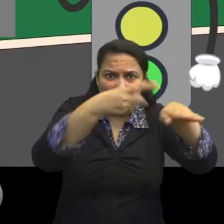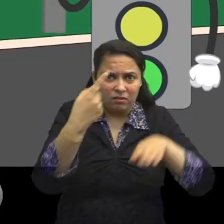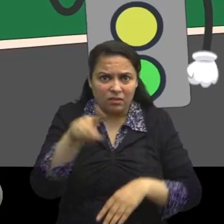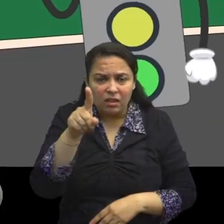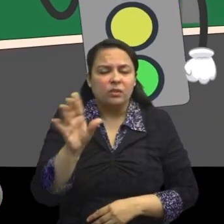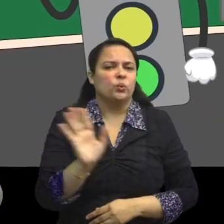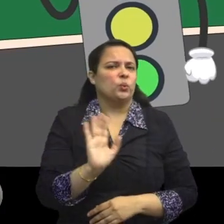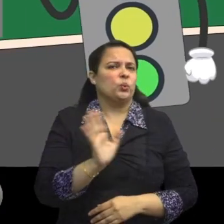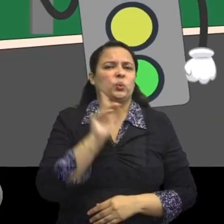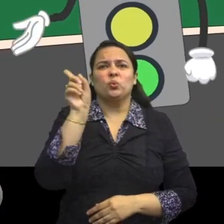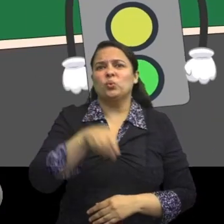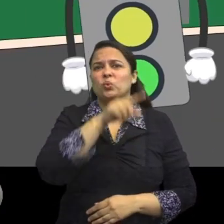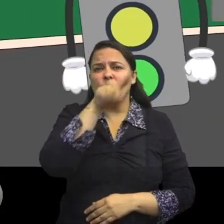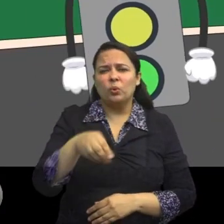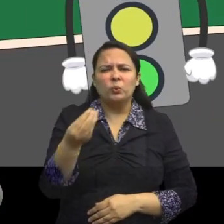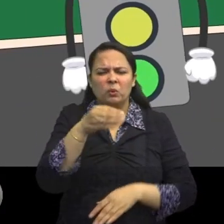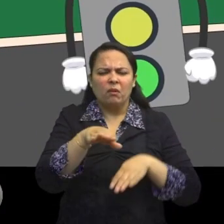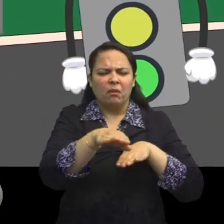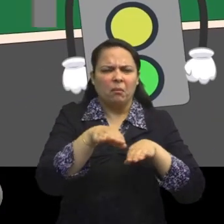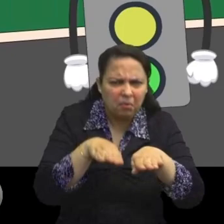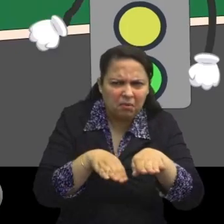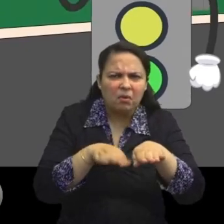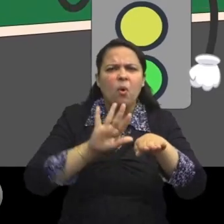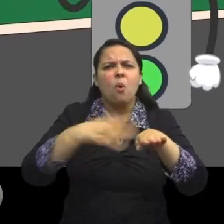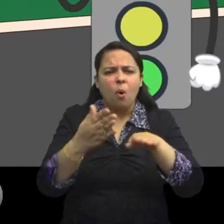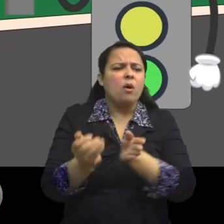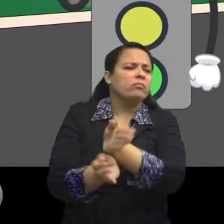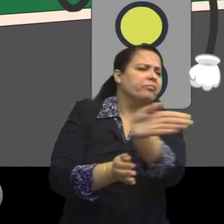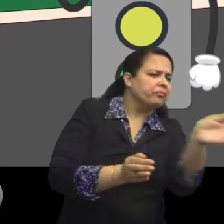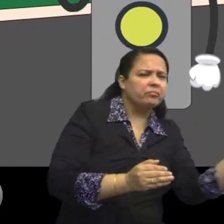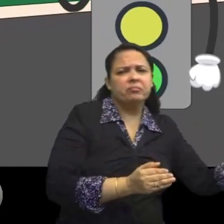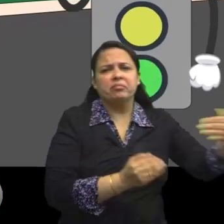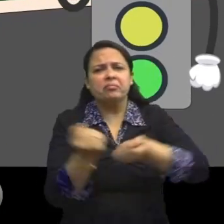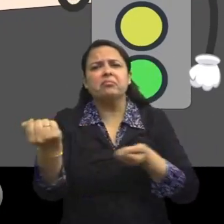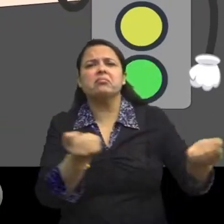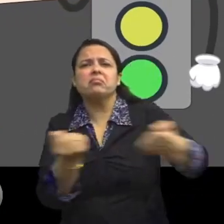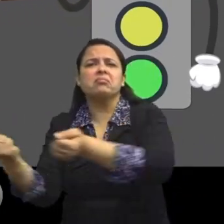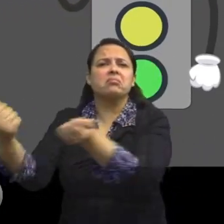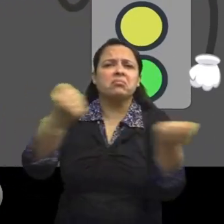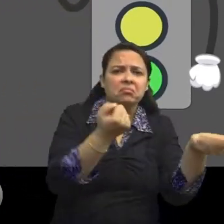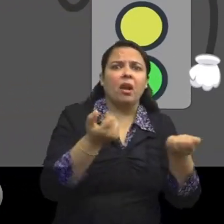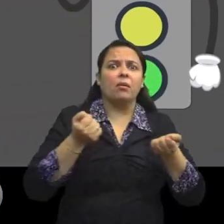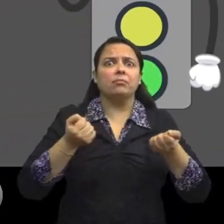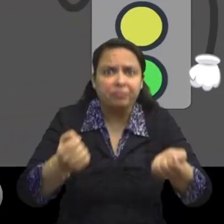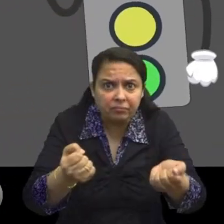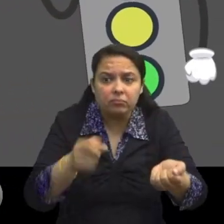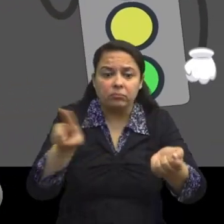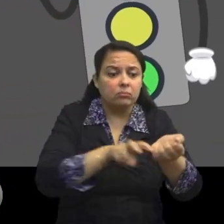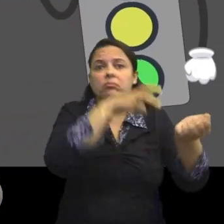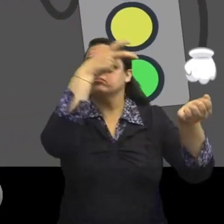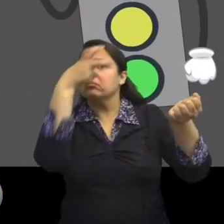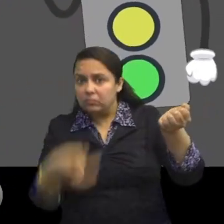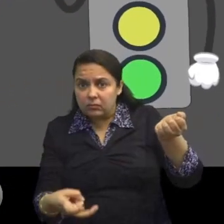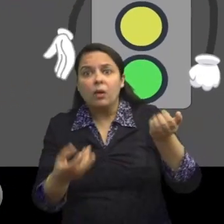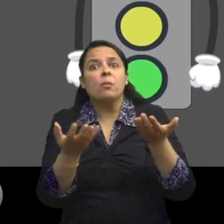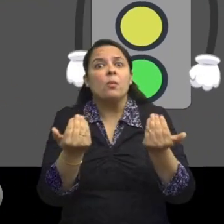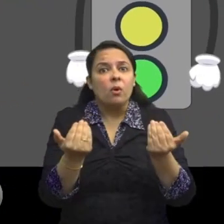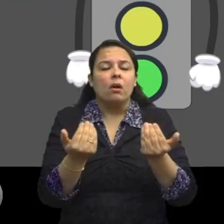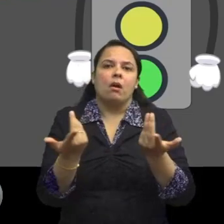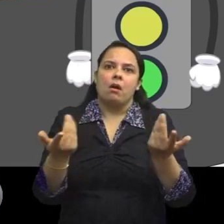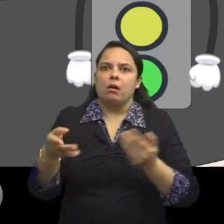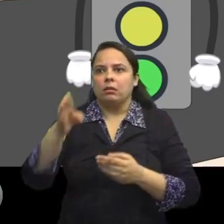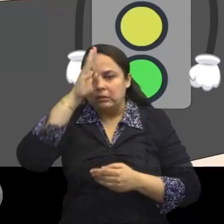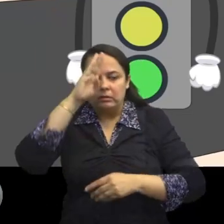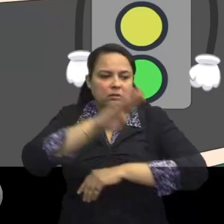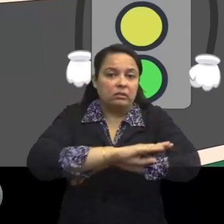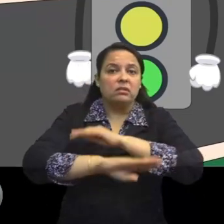a bus, one must not stand on the footboard of the bus. Because a slight jerk can lead to a fall and